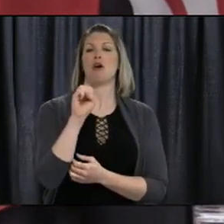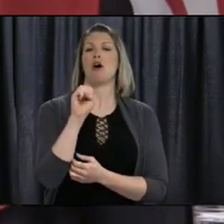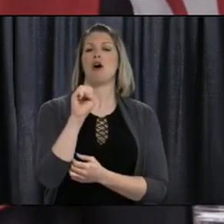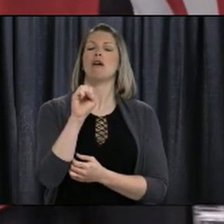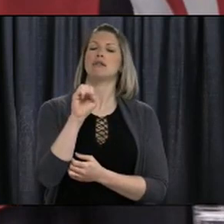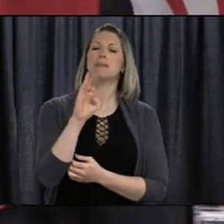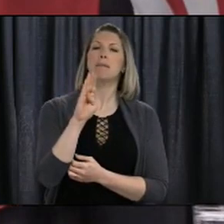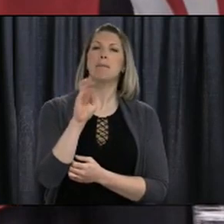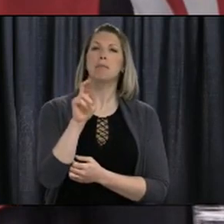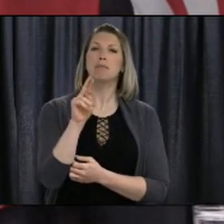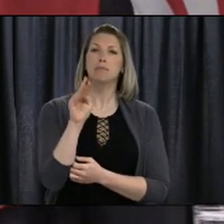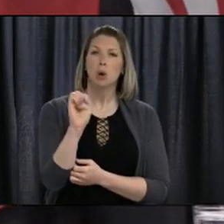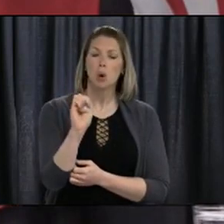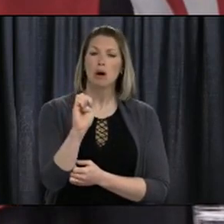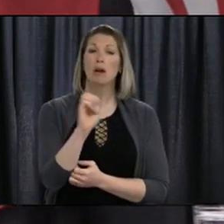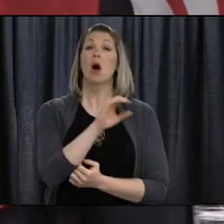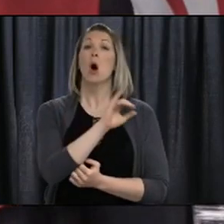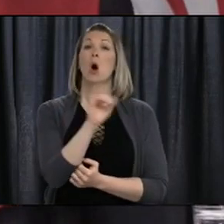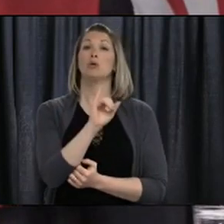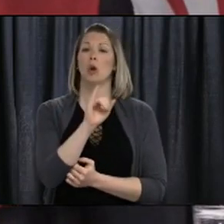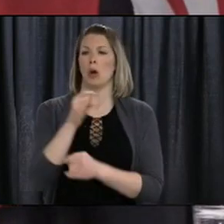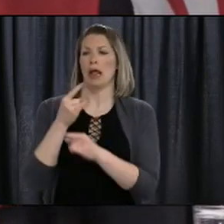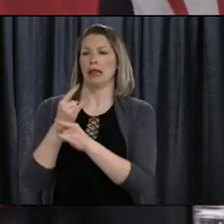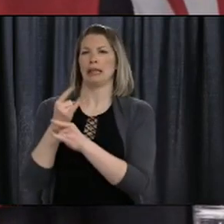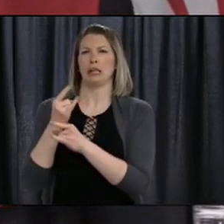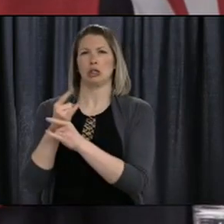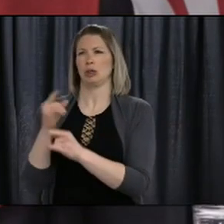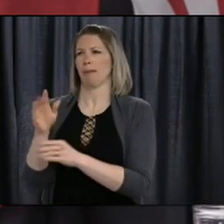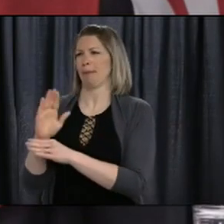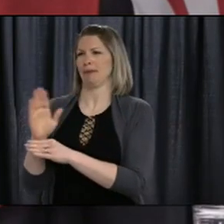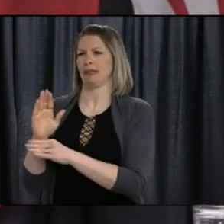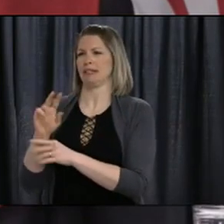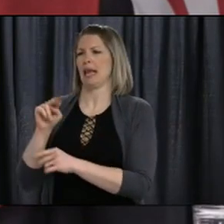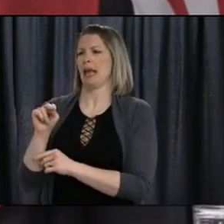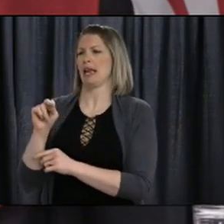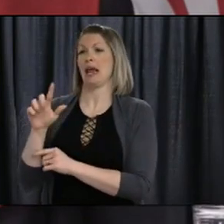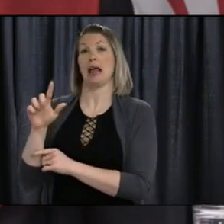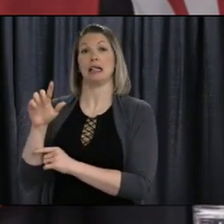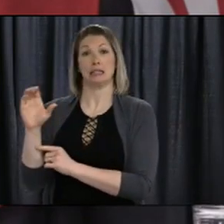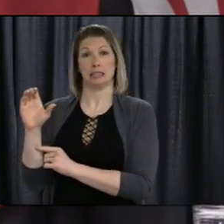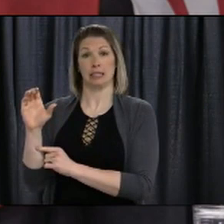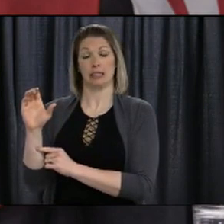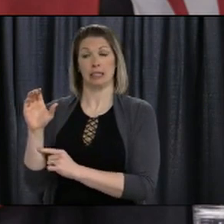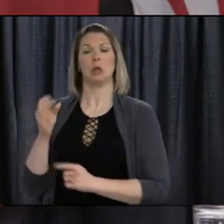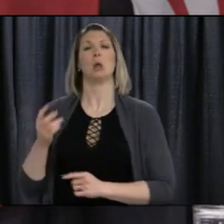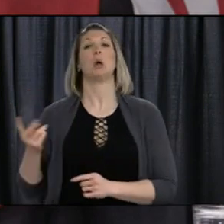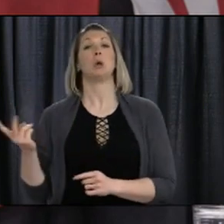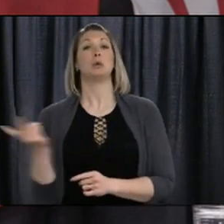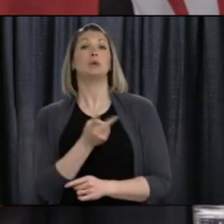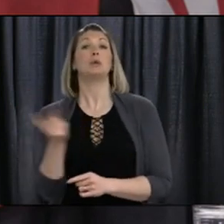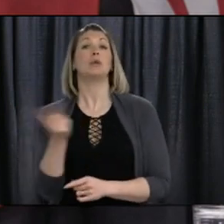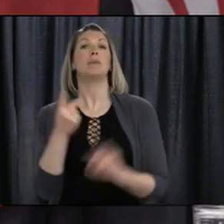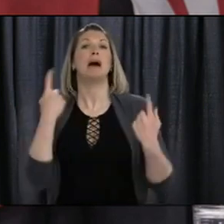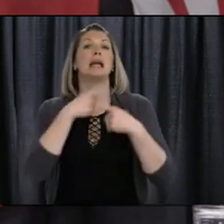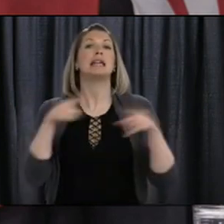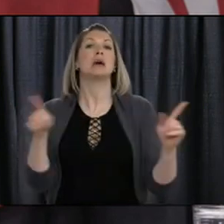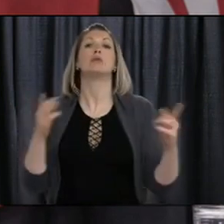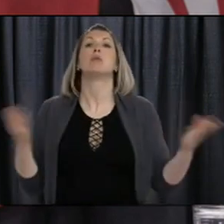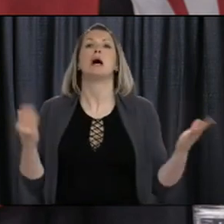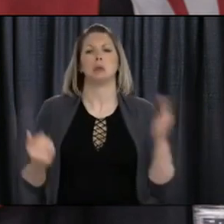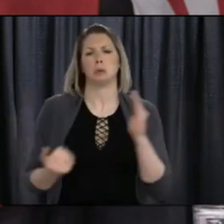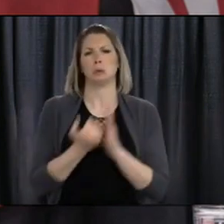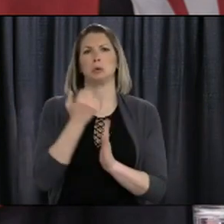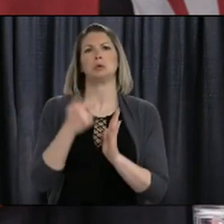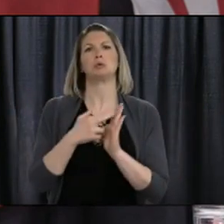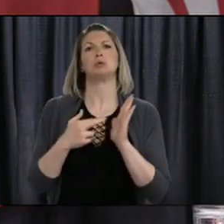and Labrador Liquor Corporation, well, they announced a variety of changes to support some businesses in our province as we live